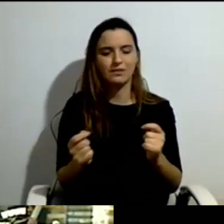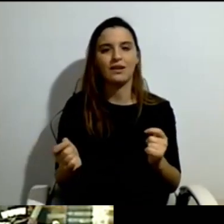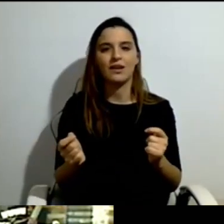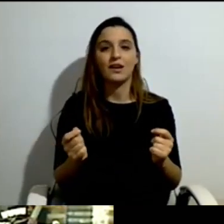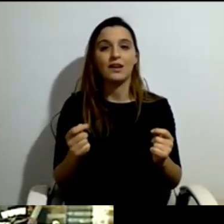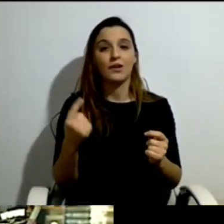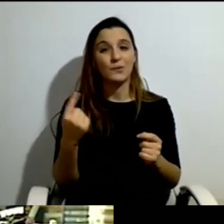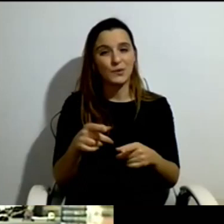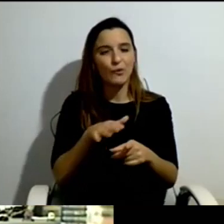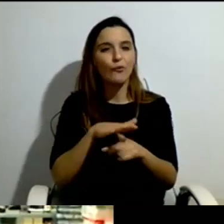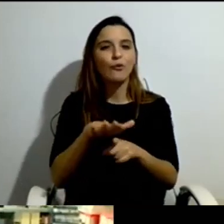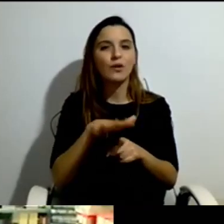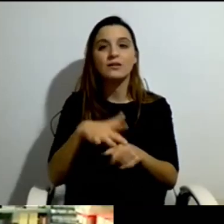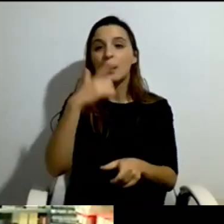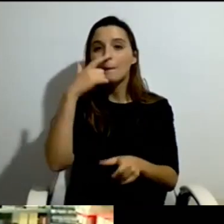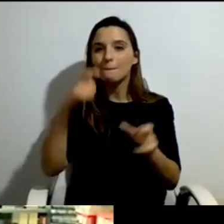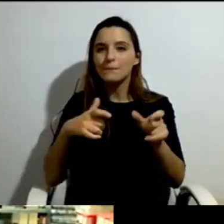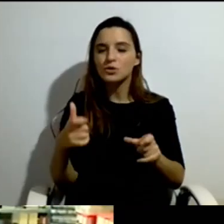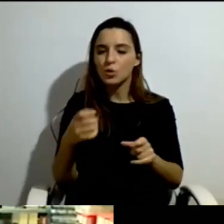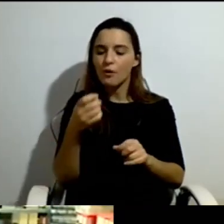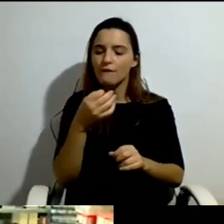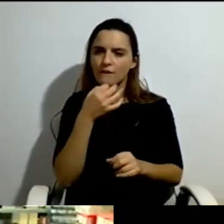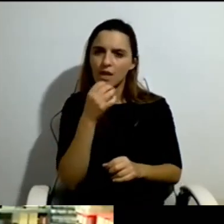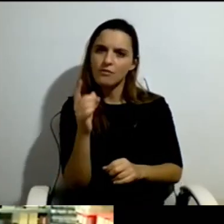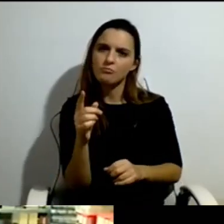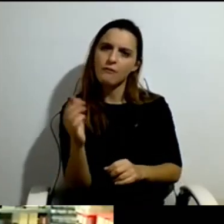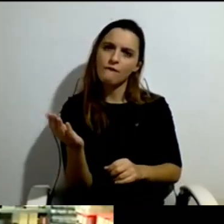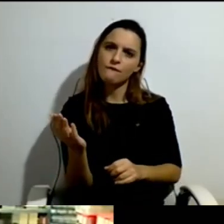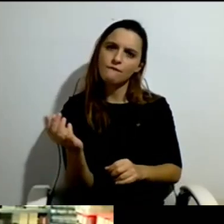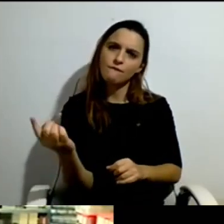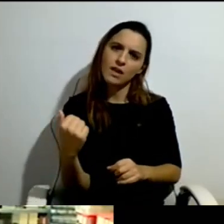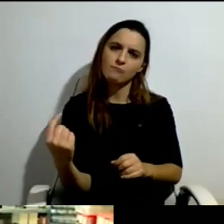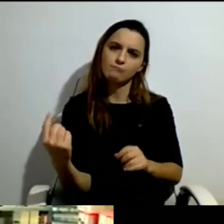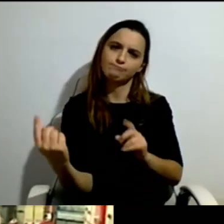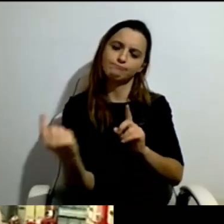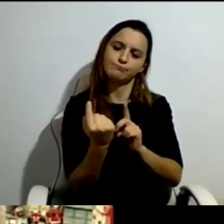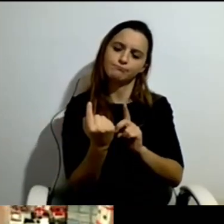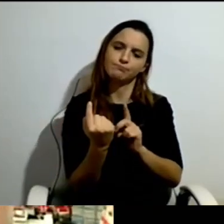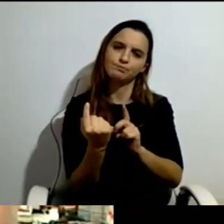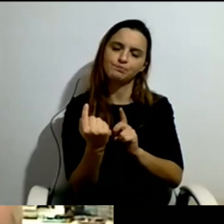talk with us. They wanted to talk about this model. They wanted to talk about ideas.